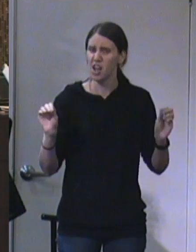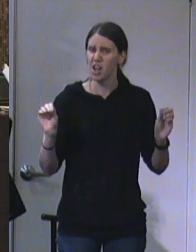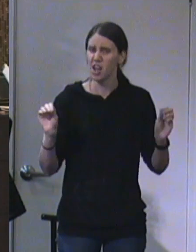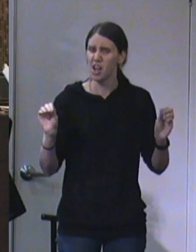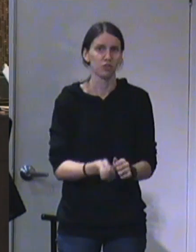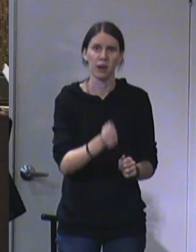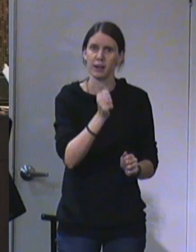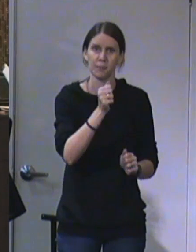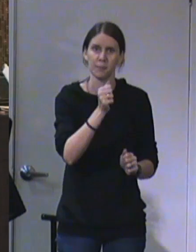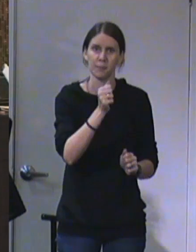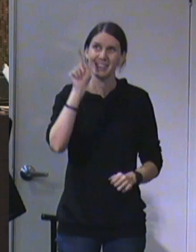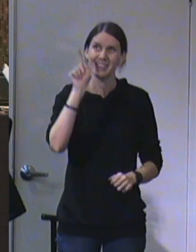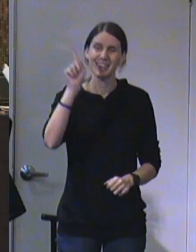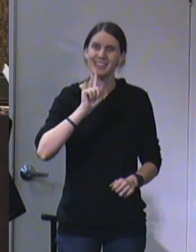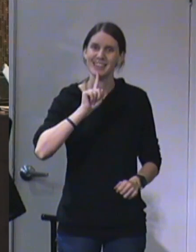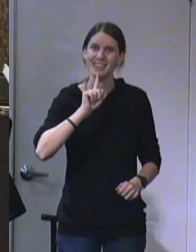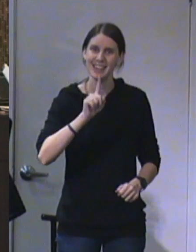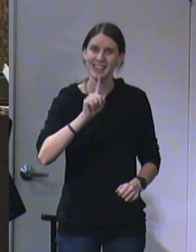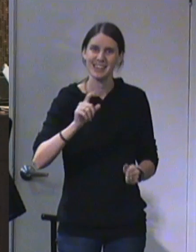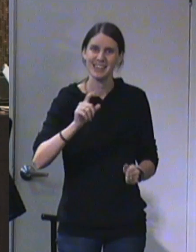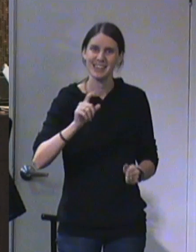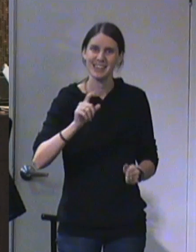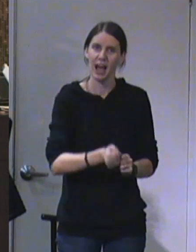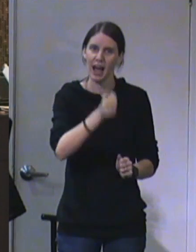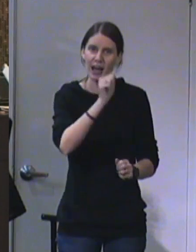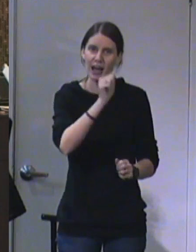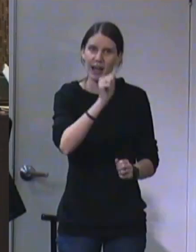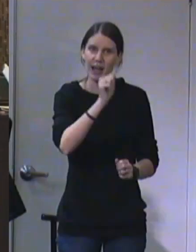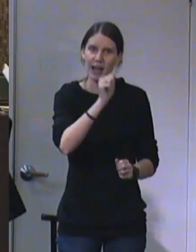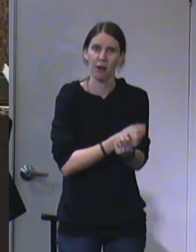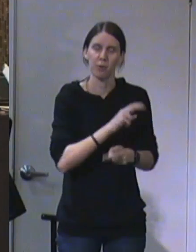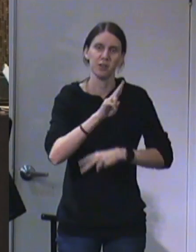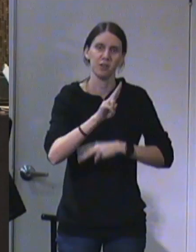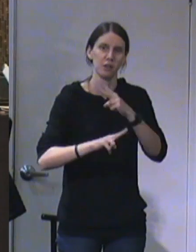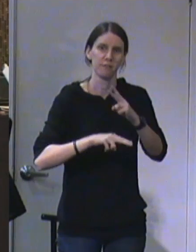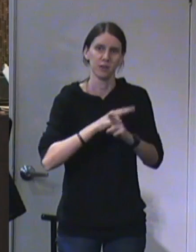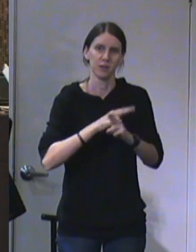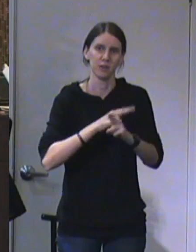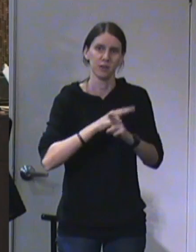He is the highest power in the universe.